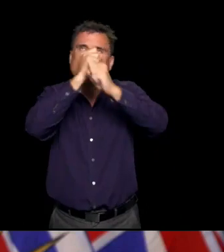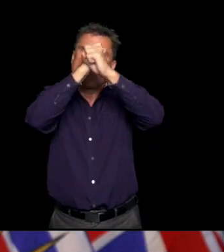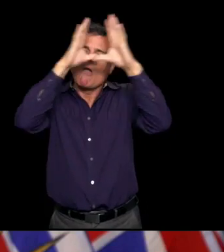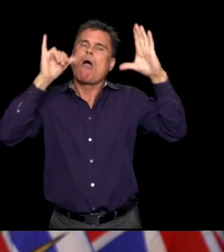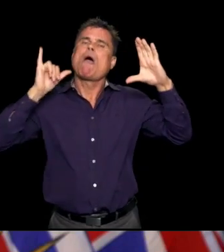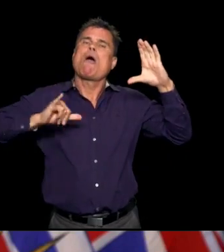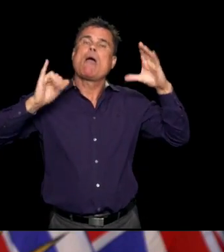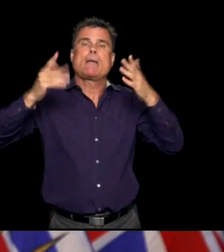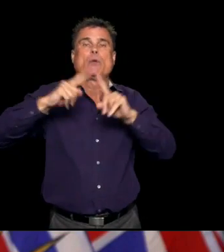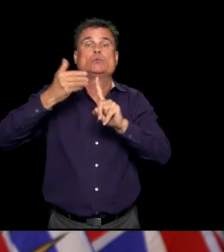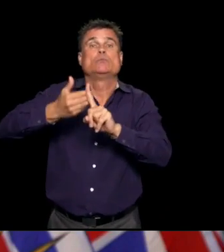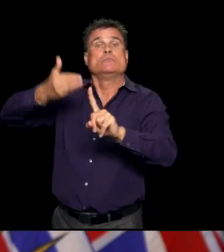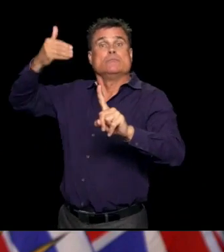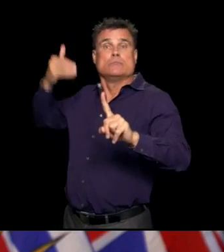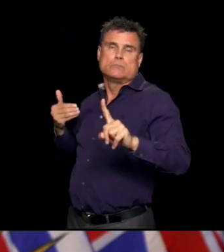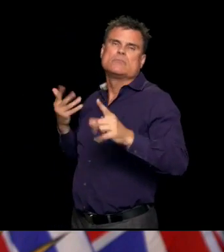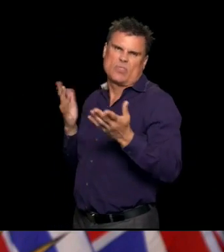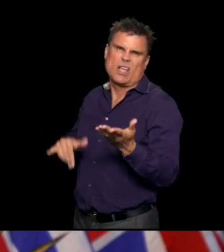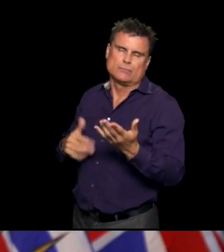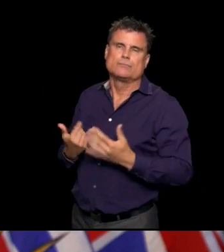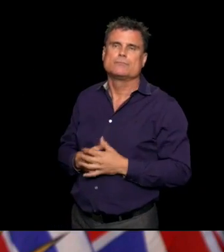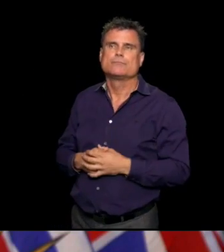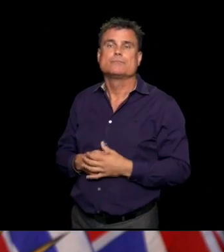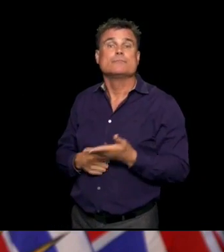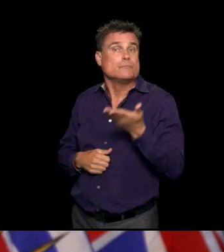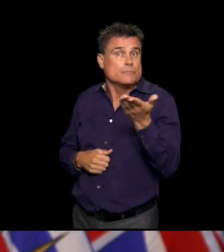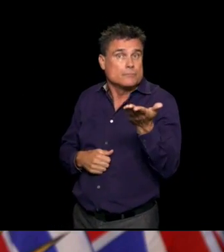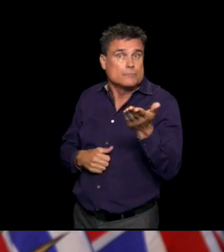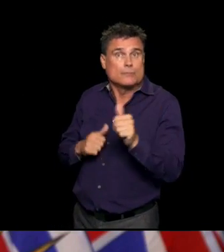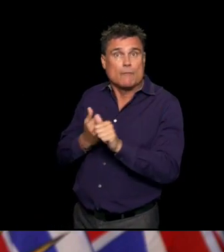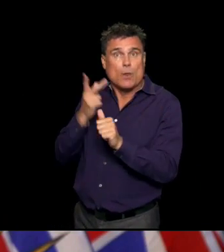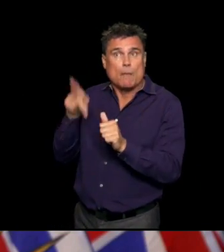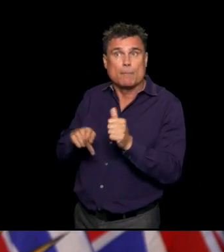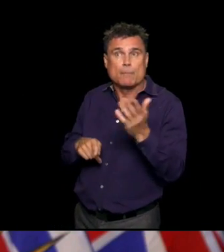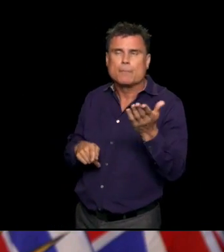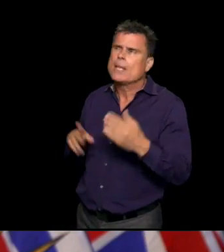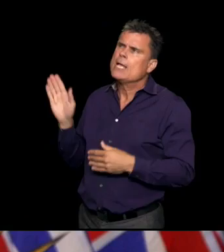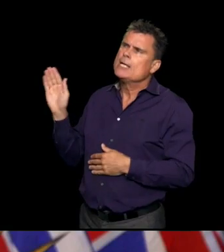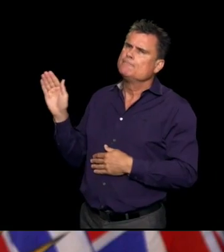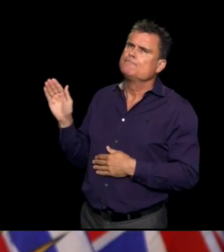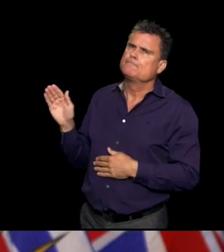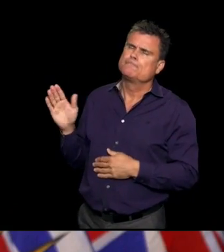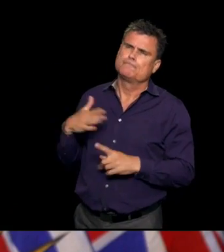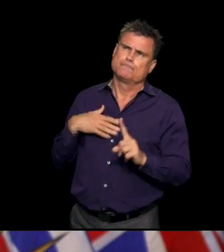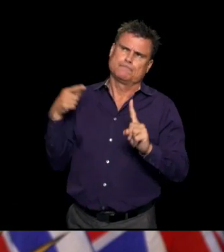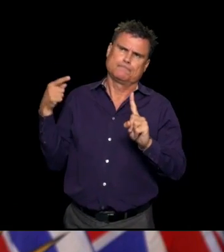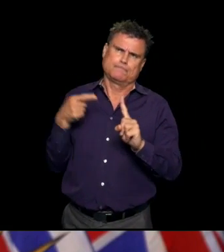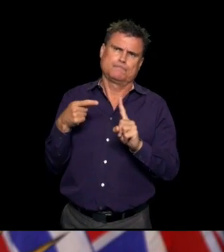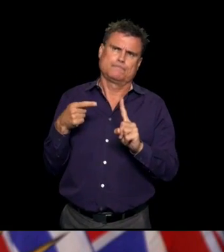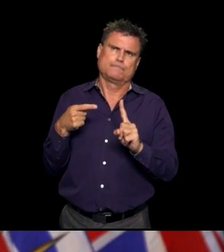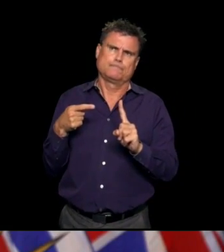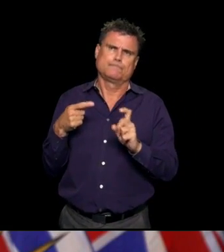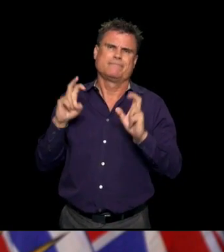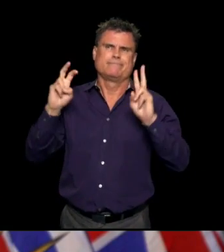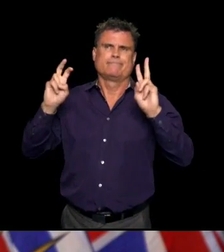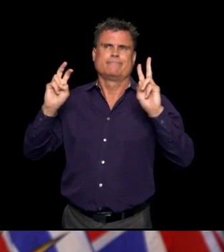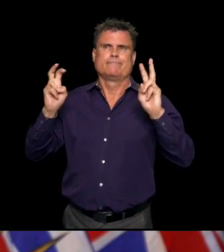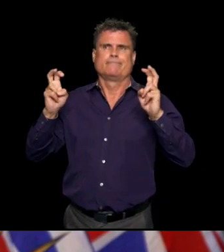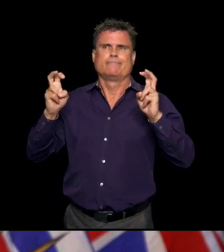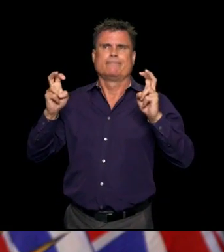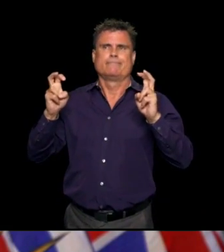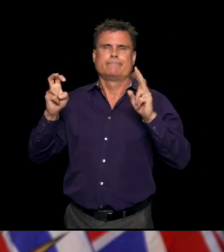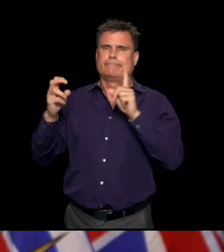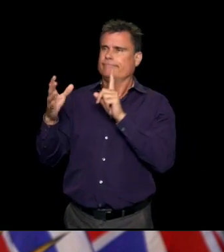I do. Also on exposures, know, where people are being exposed, exposed to the